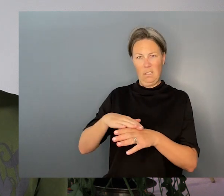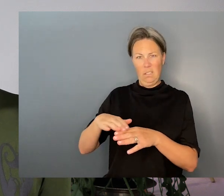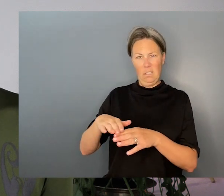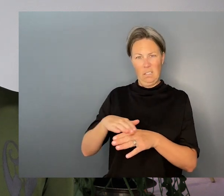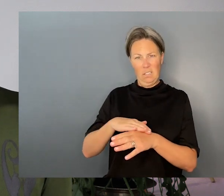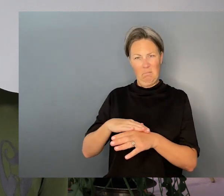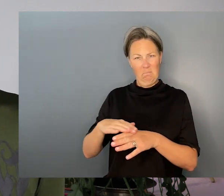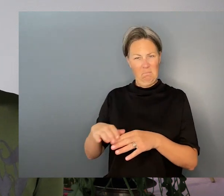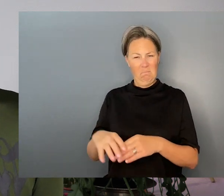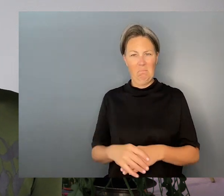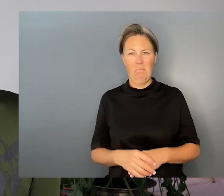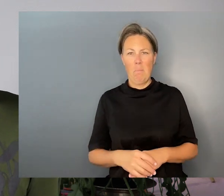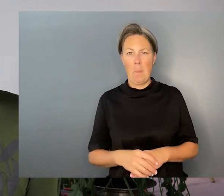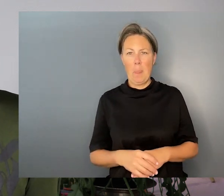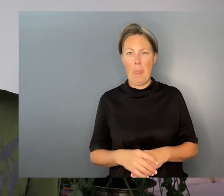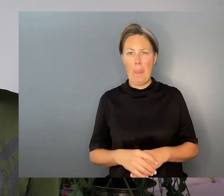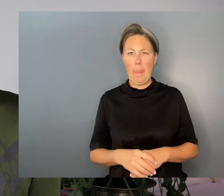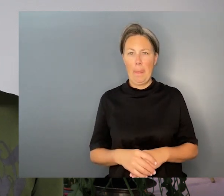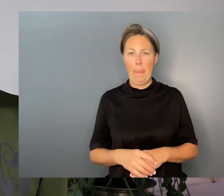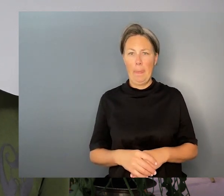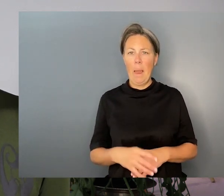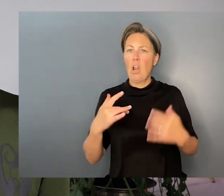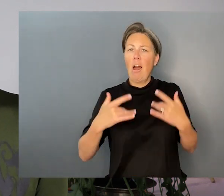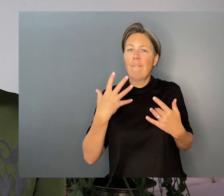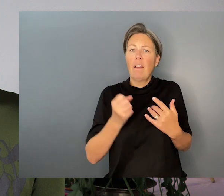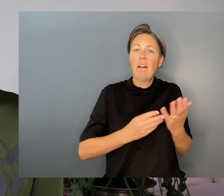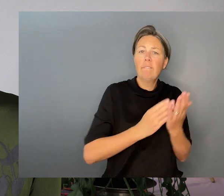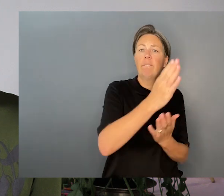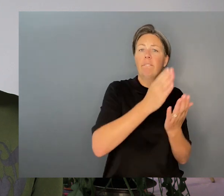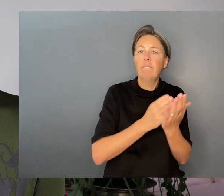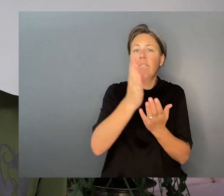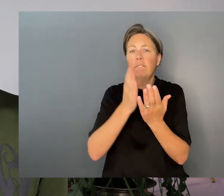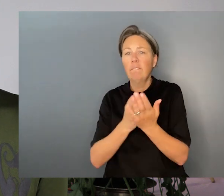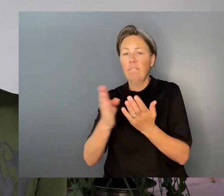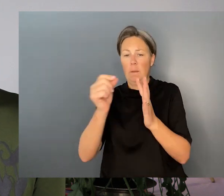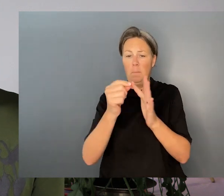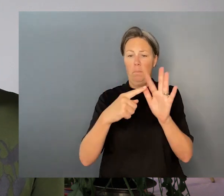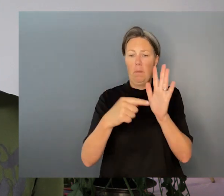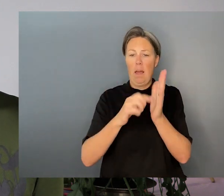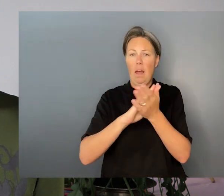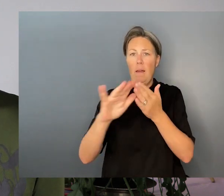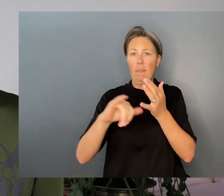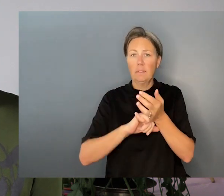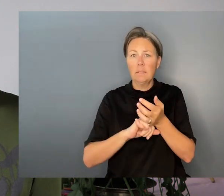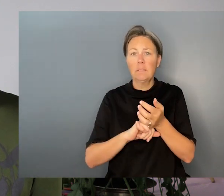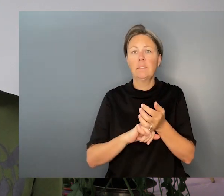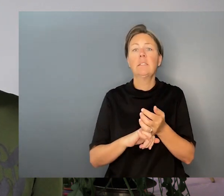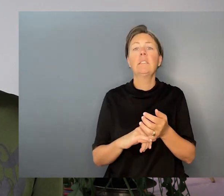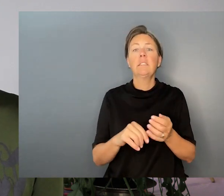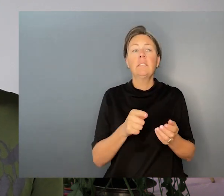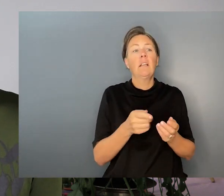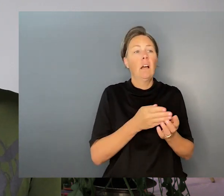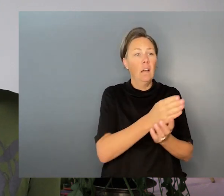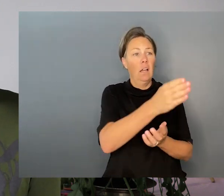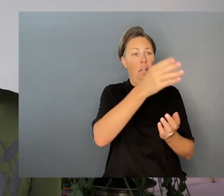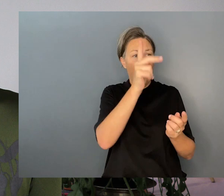There is a name for these unofficial paths. Those softened, formed and eventually inscribed by the collective and ongoing tread of